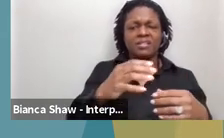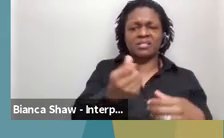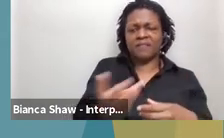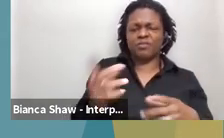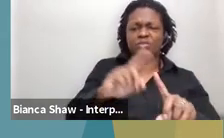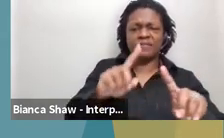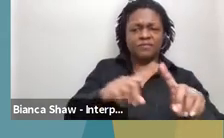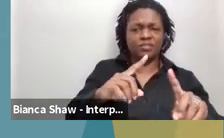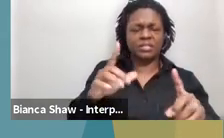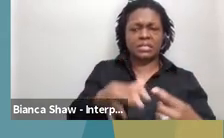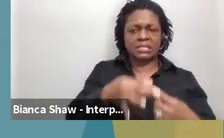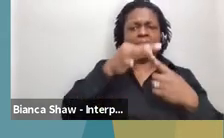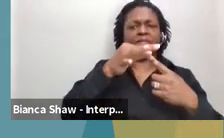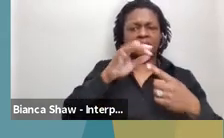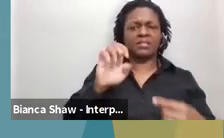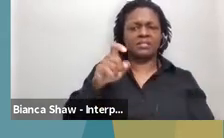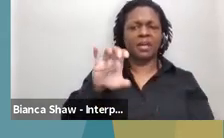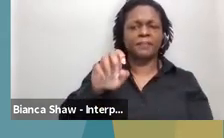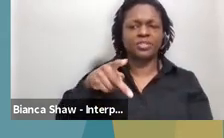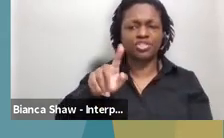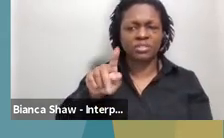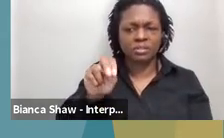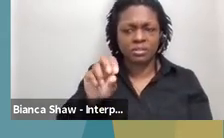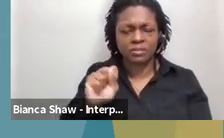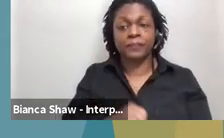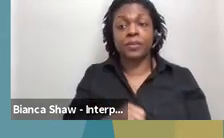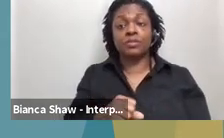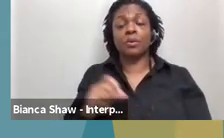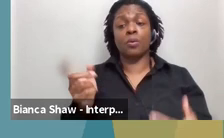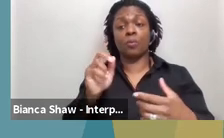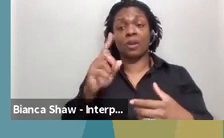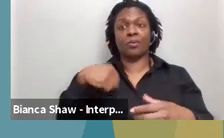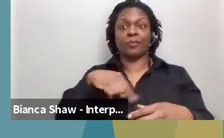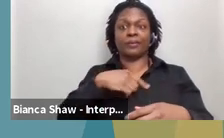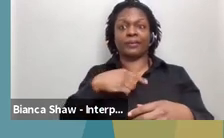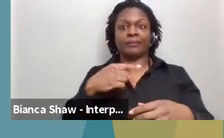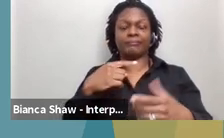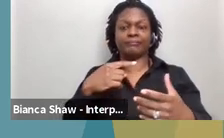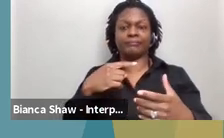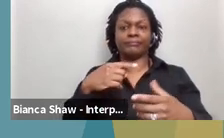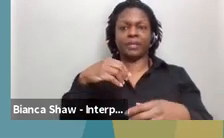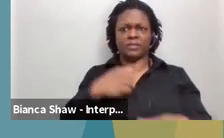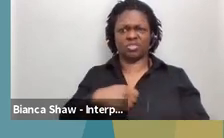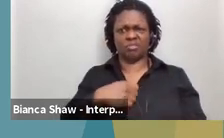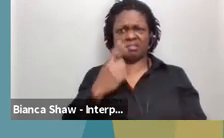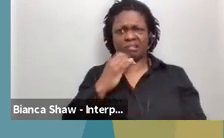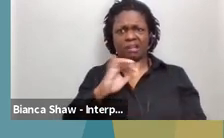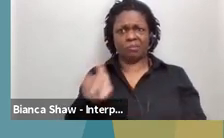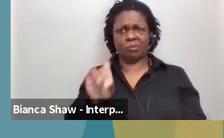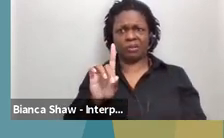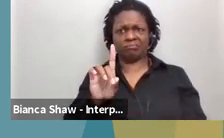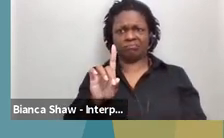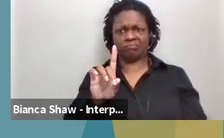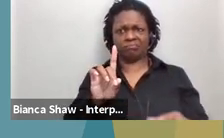and where we are in the process now. And I apologize. Cause it looks like one of our slides, uh,